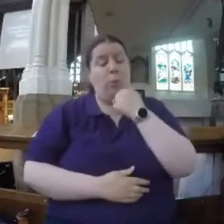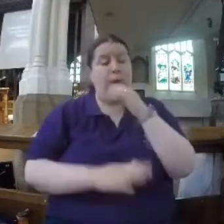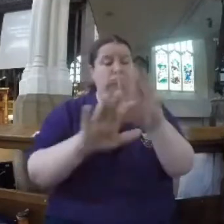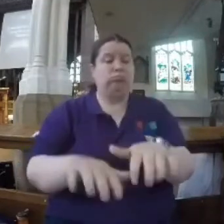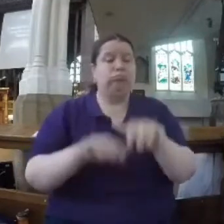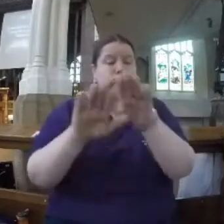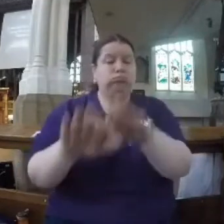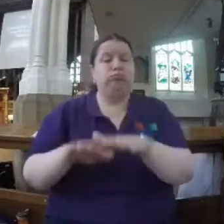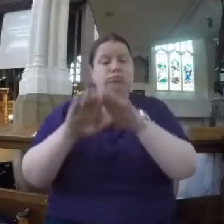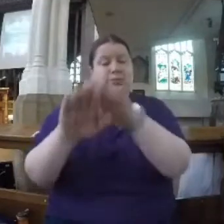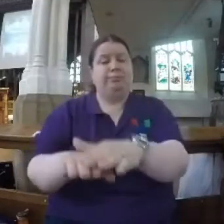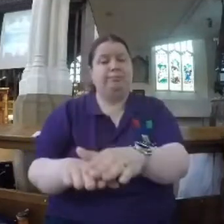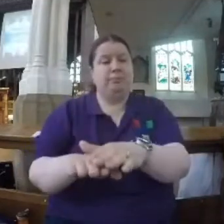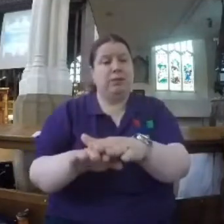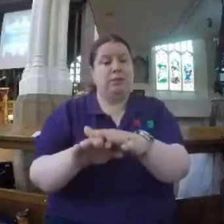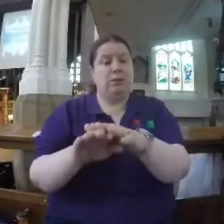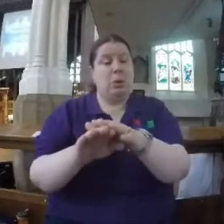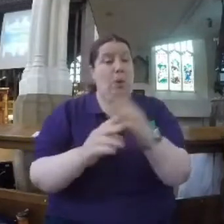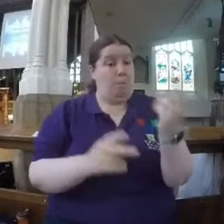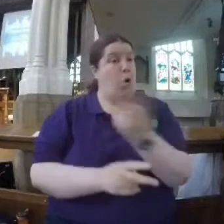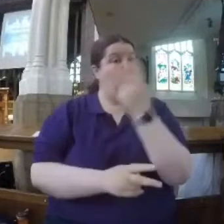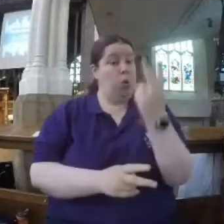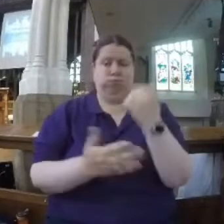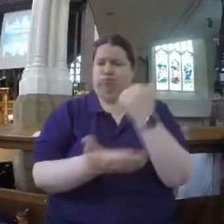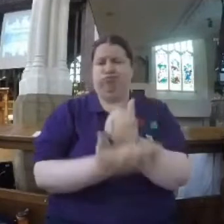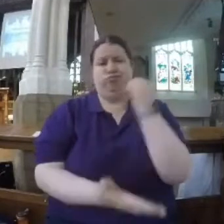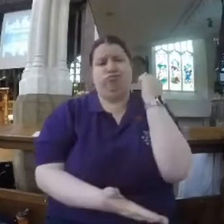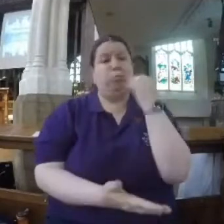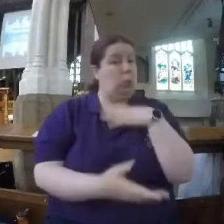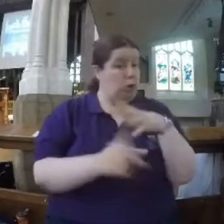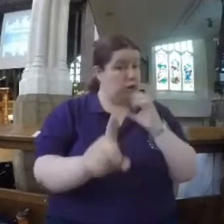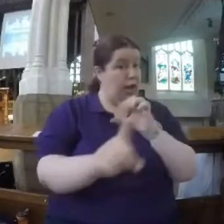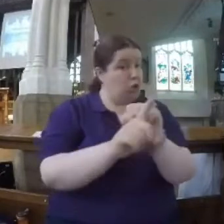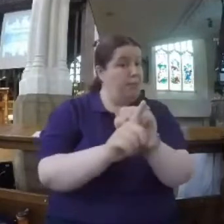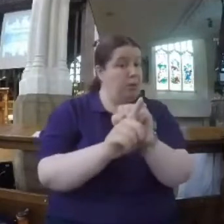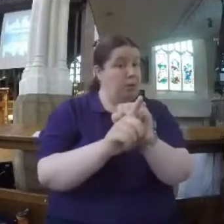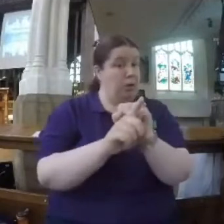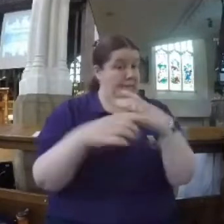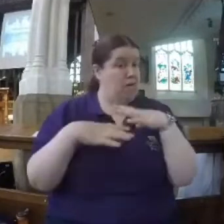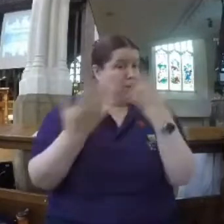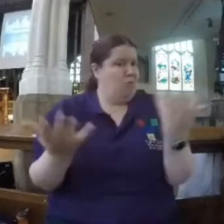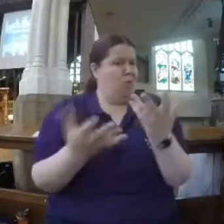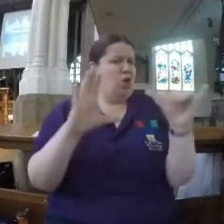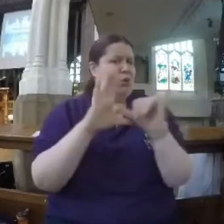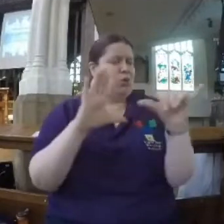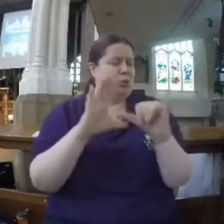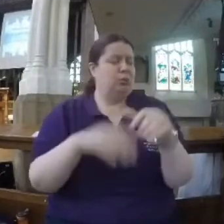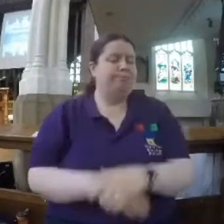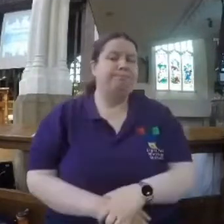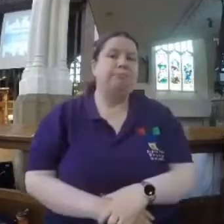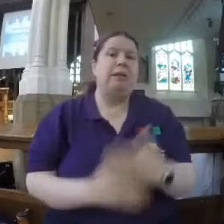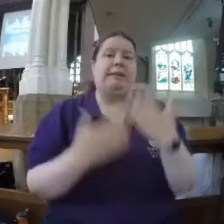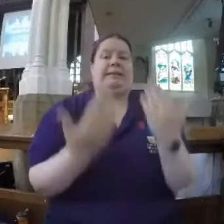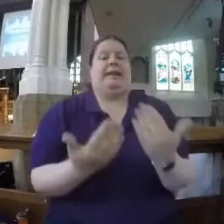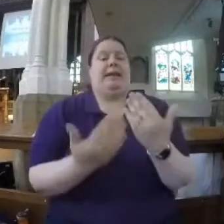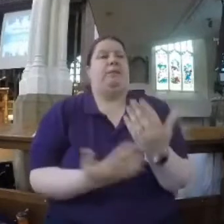to say, both of them were really, really excellent sermons. If you want to catch up on them, they're on the YouTube channel. But today I'm going